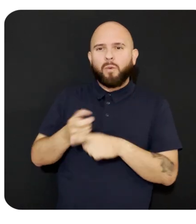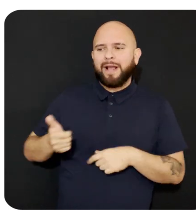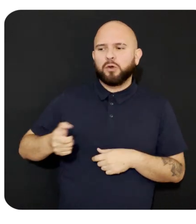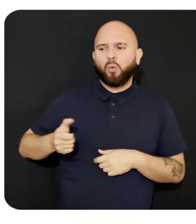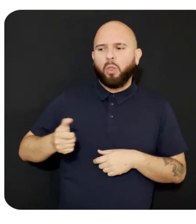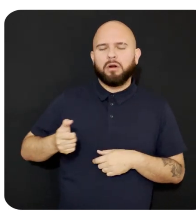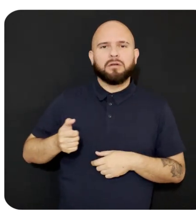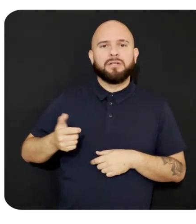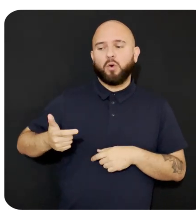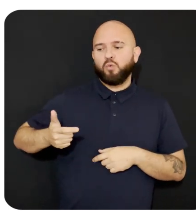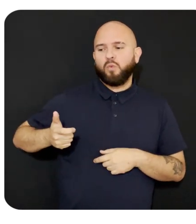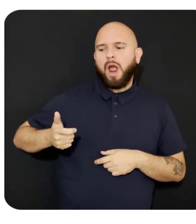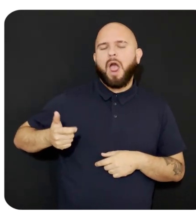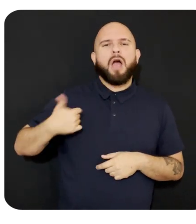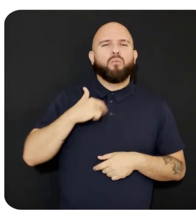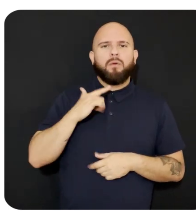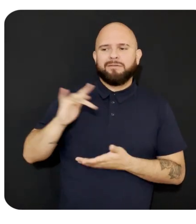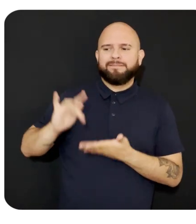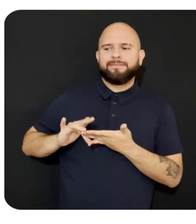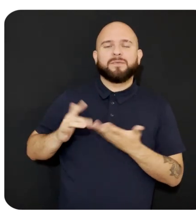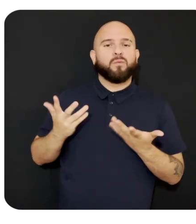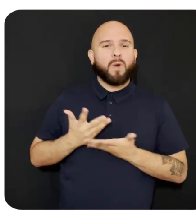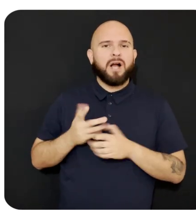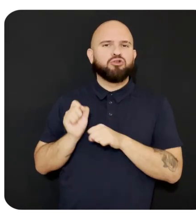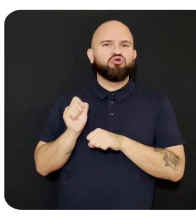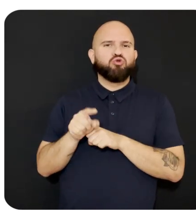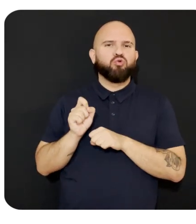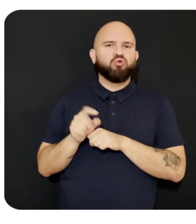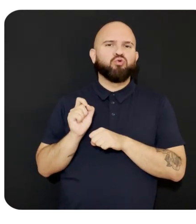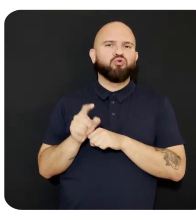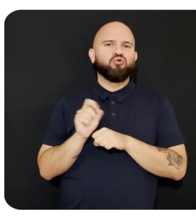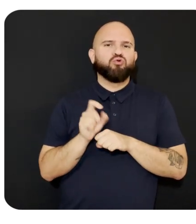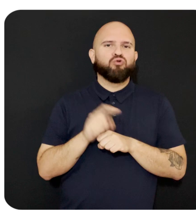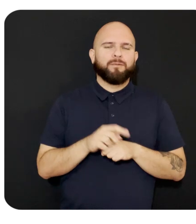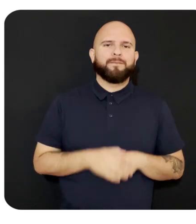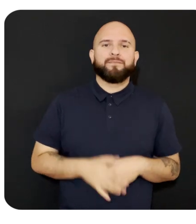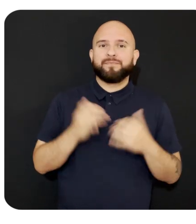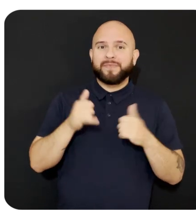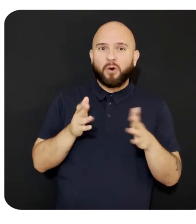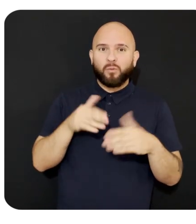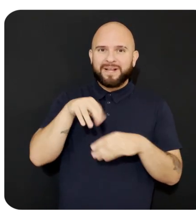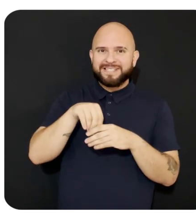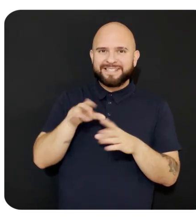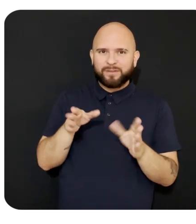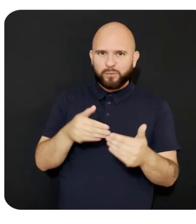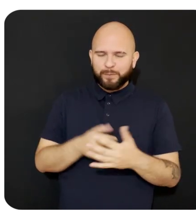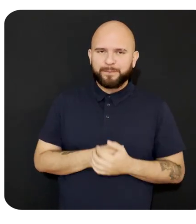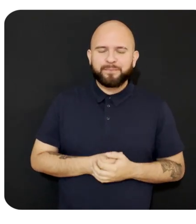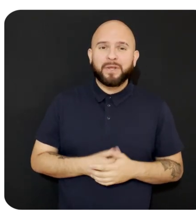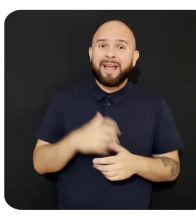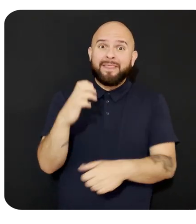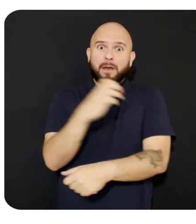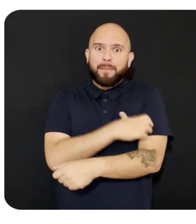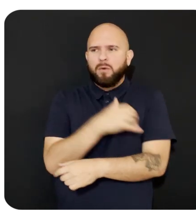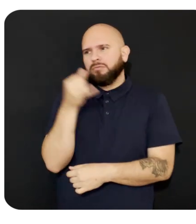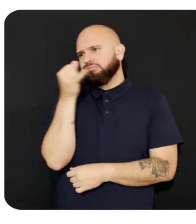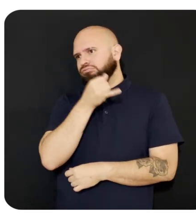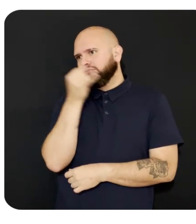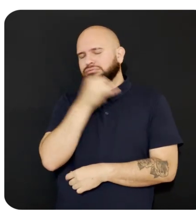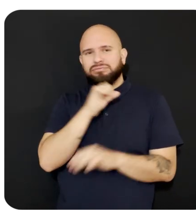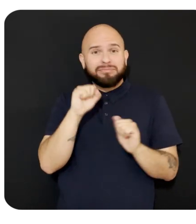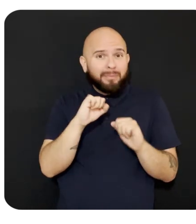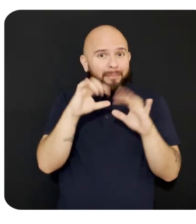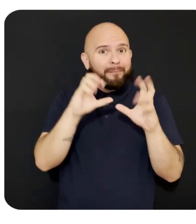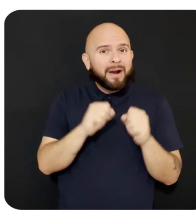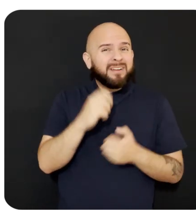will trigger shooting the ball. Now, let's spawn some crates in the room. The power of this feature is almost magical since it allows